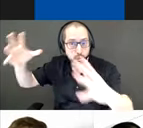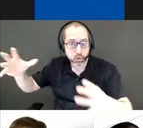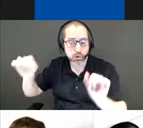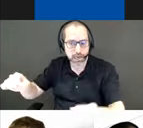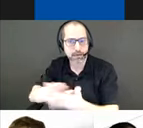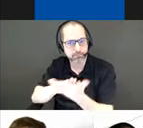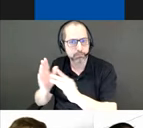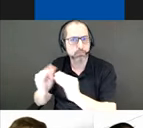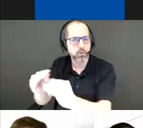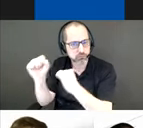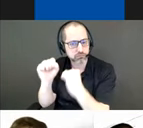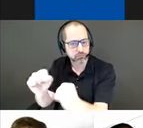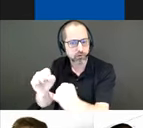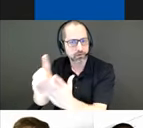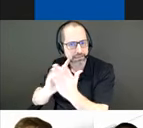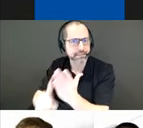strategy.